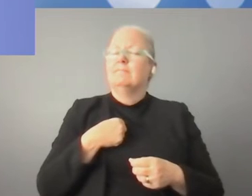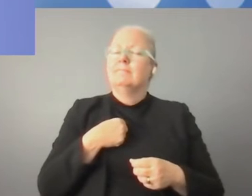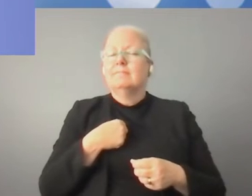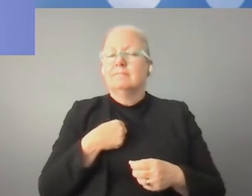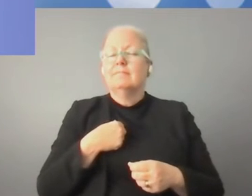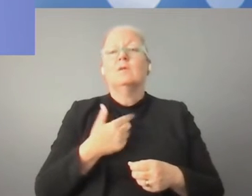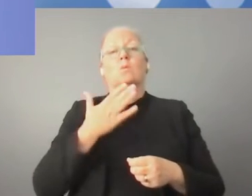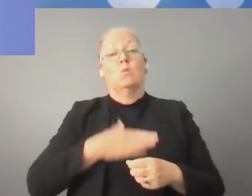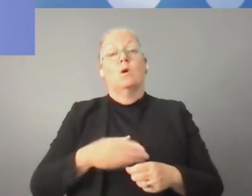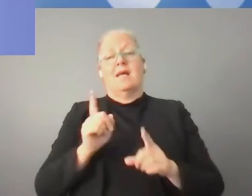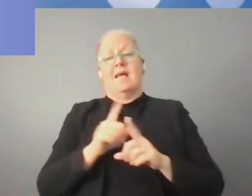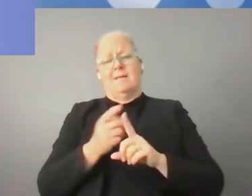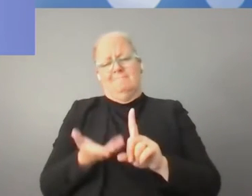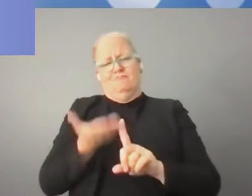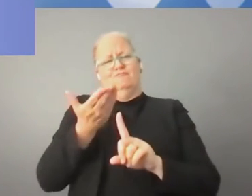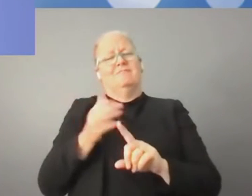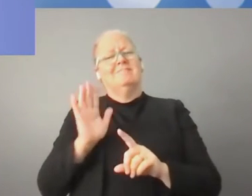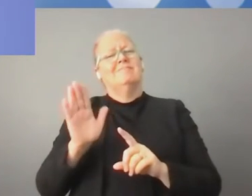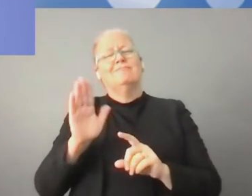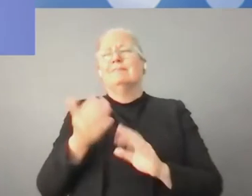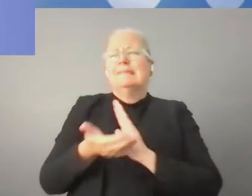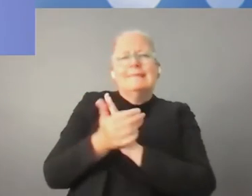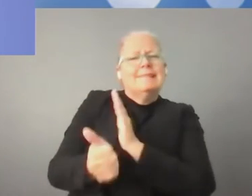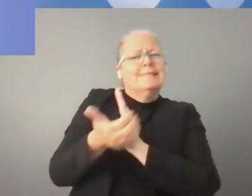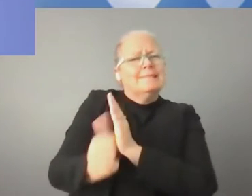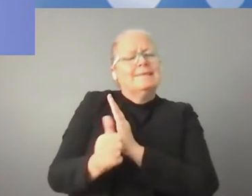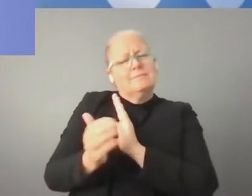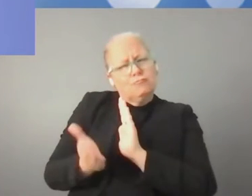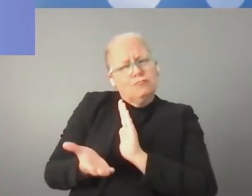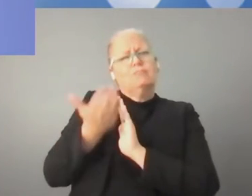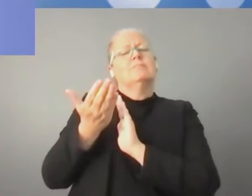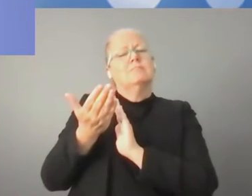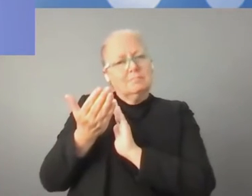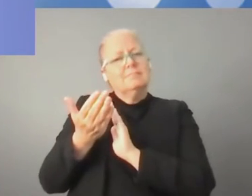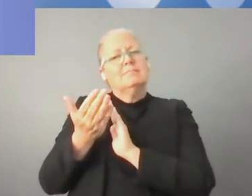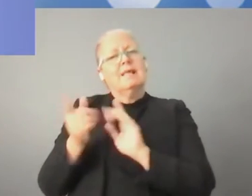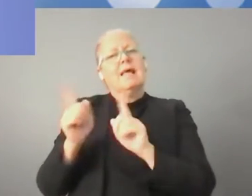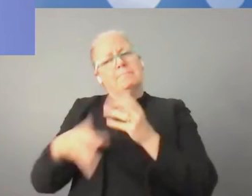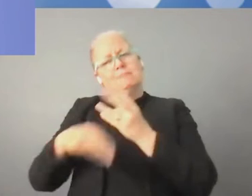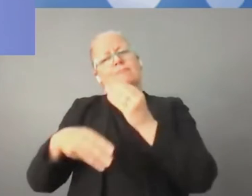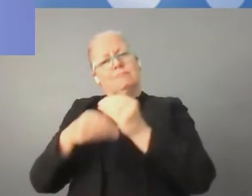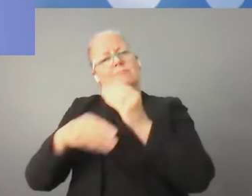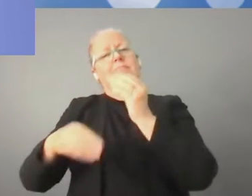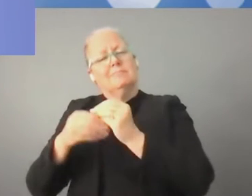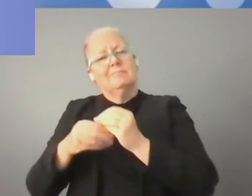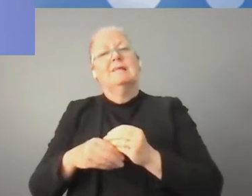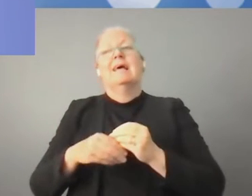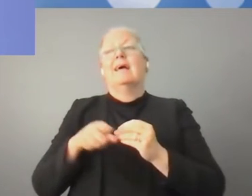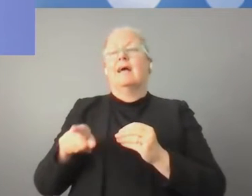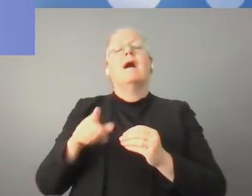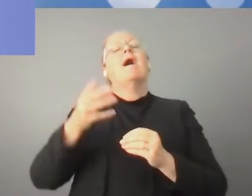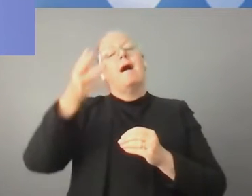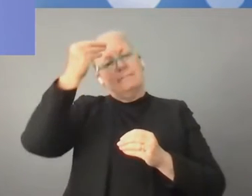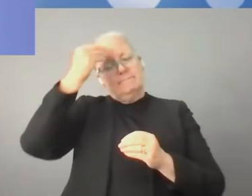people to work in enterprises that need to digitalise. This brings me to